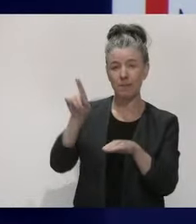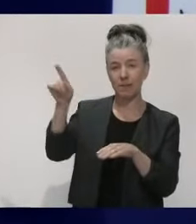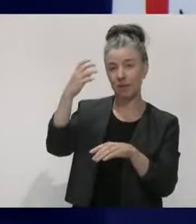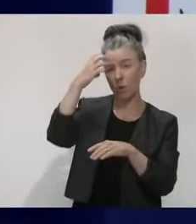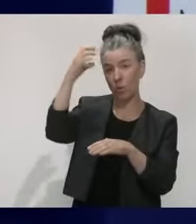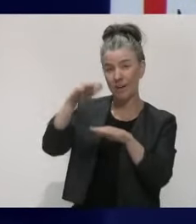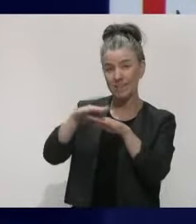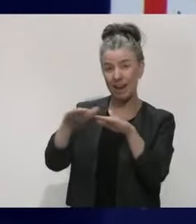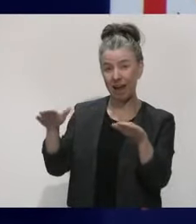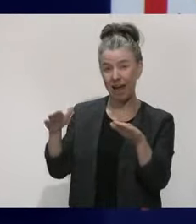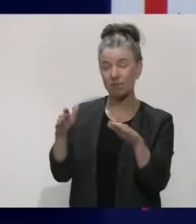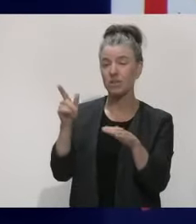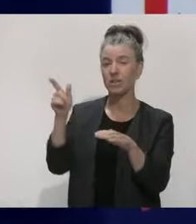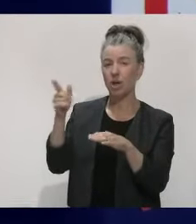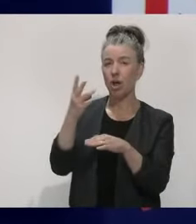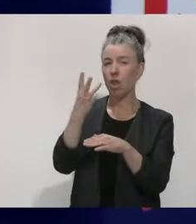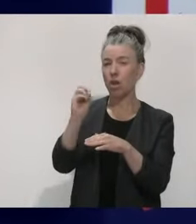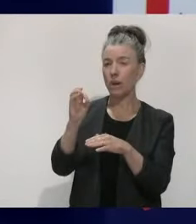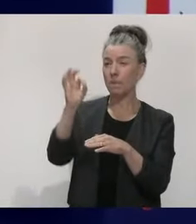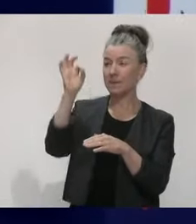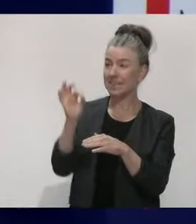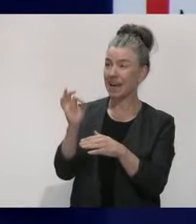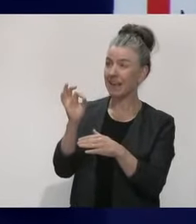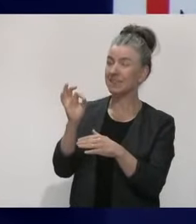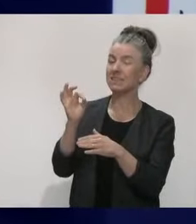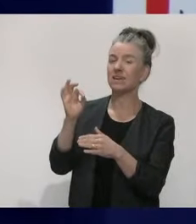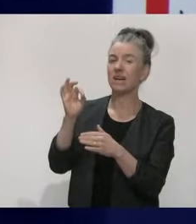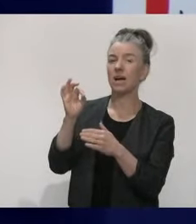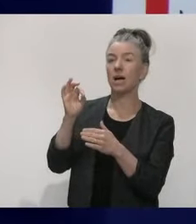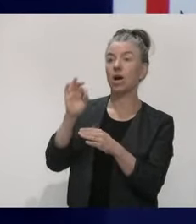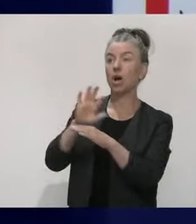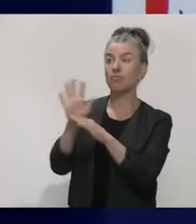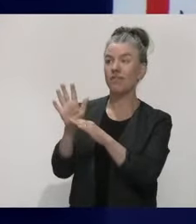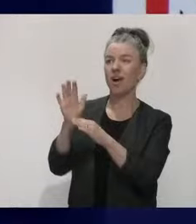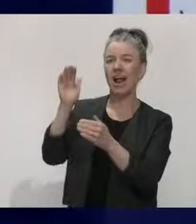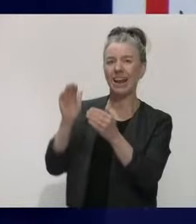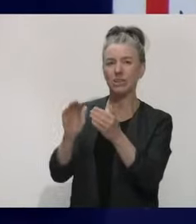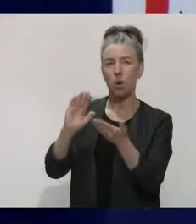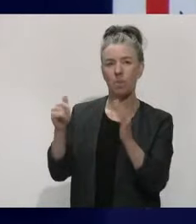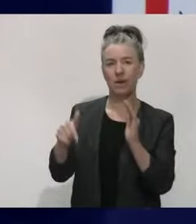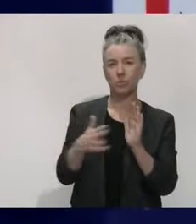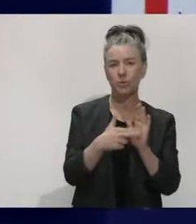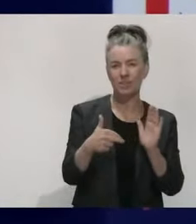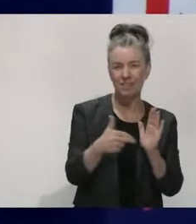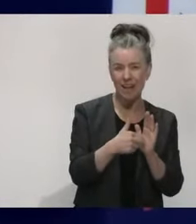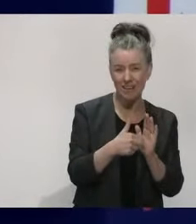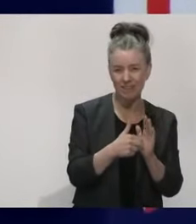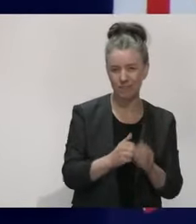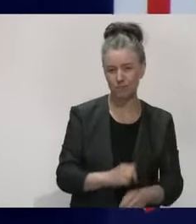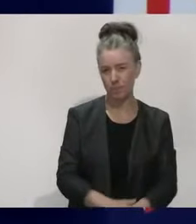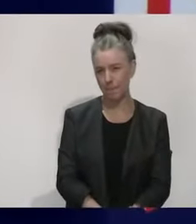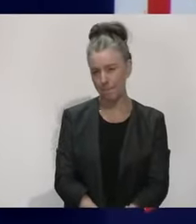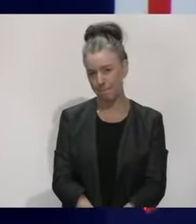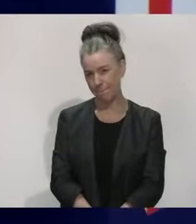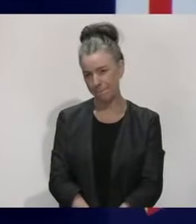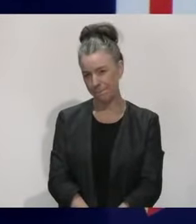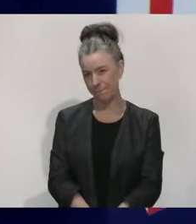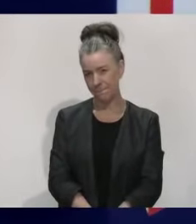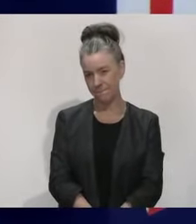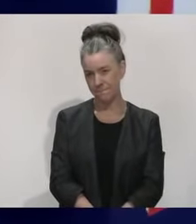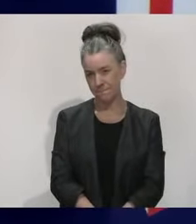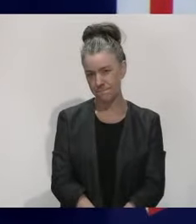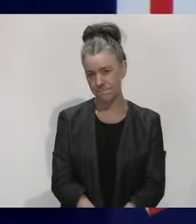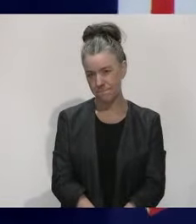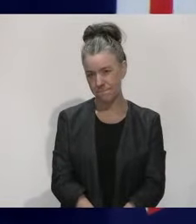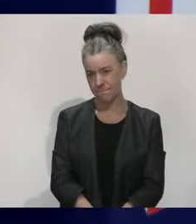rate of overall cases is 30% lower than New Zealand, and cap the number of returnees per day or week, not as a measure to exclude New